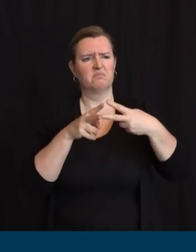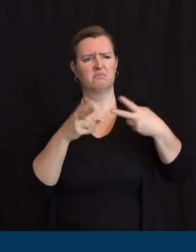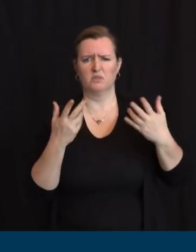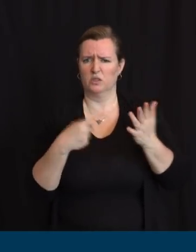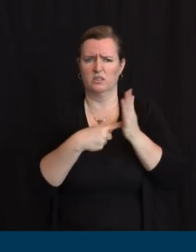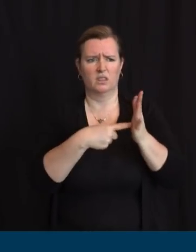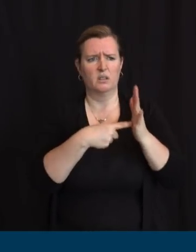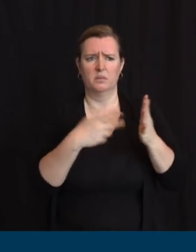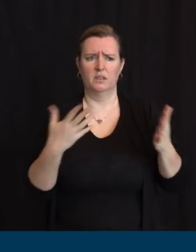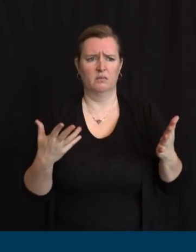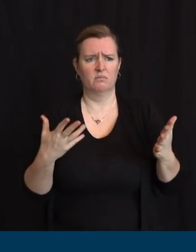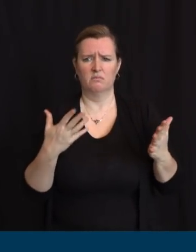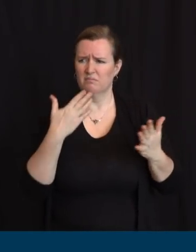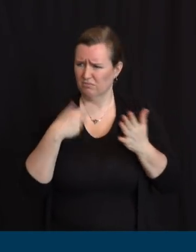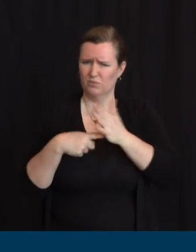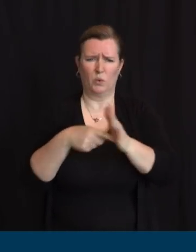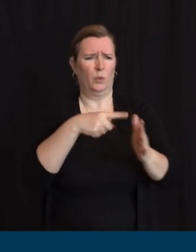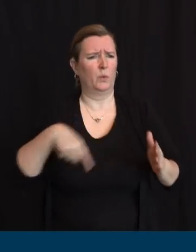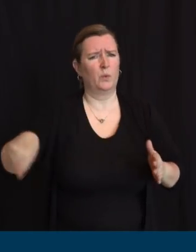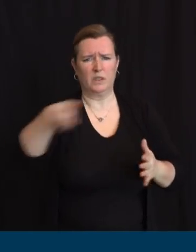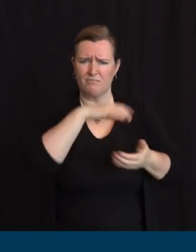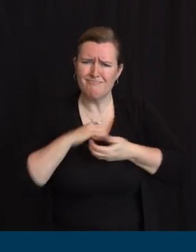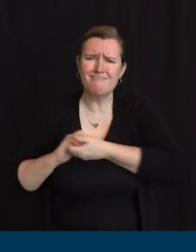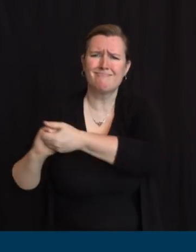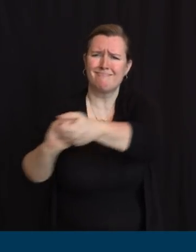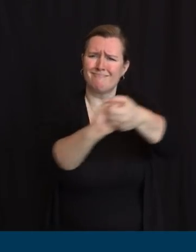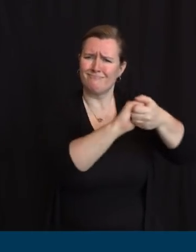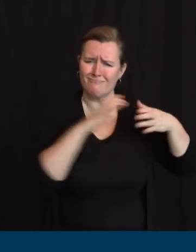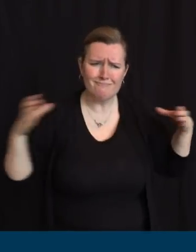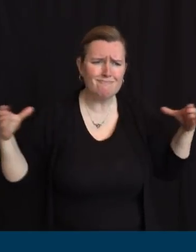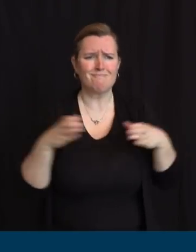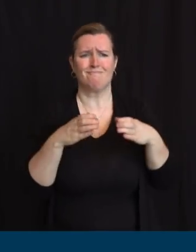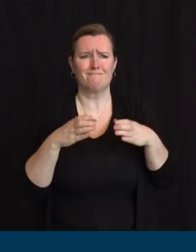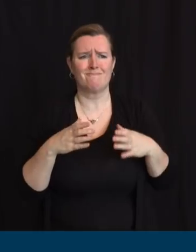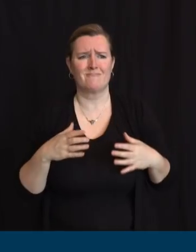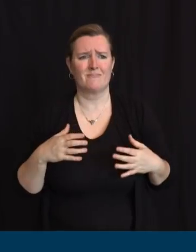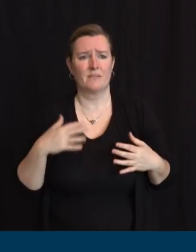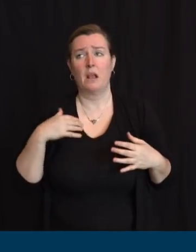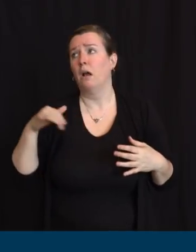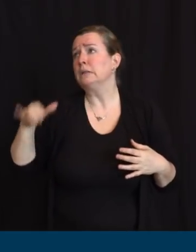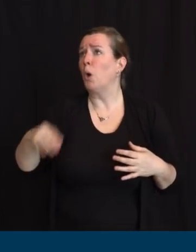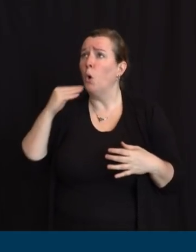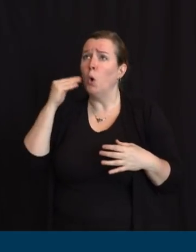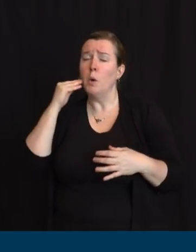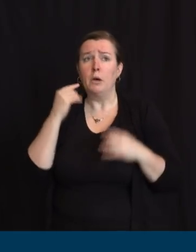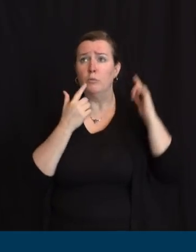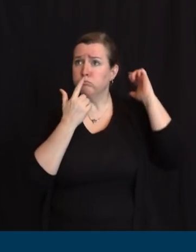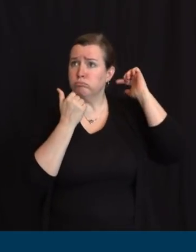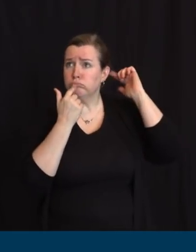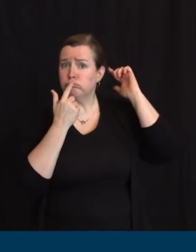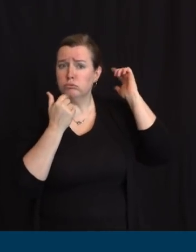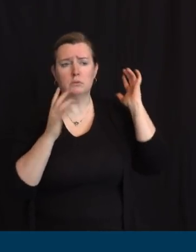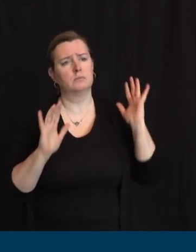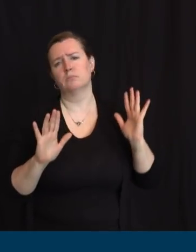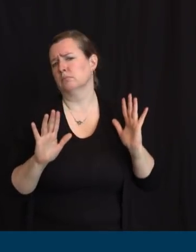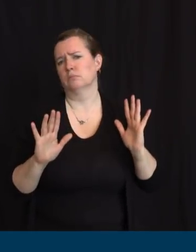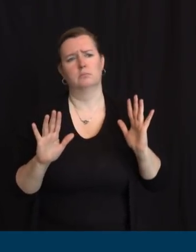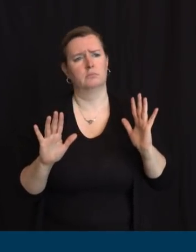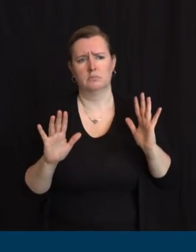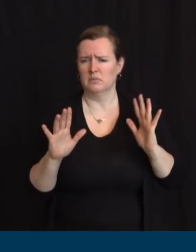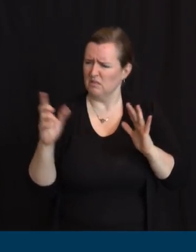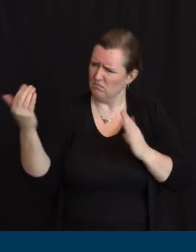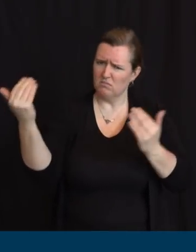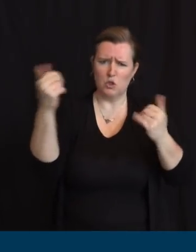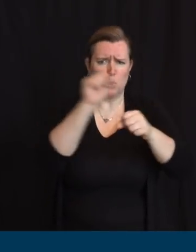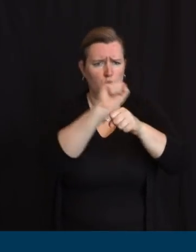just to some of us to fight this war. It's up to all of us, each and every single one of the nine million of us. And we cannot let